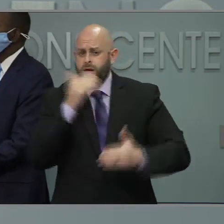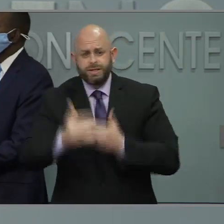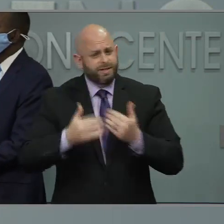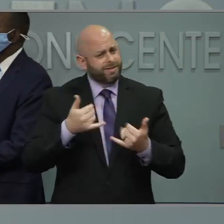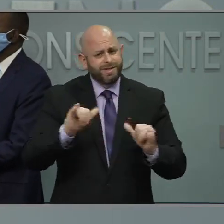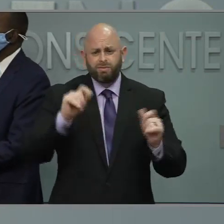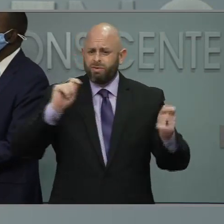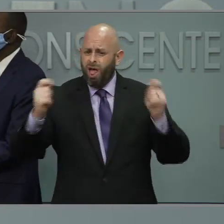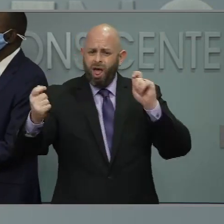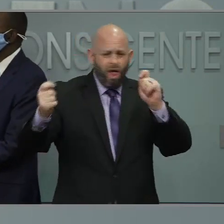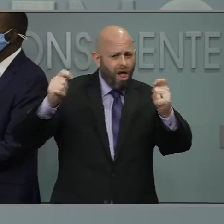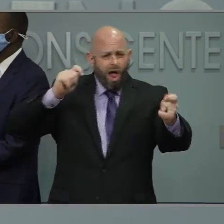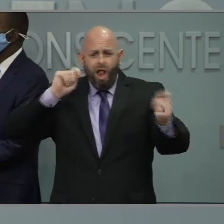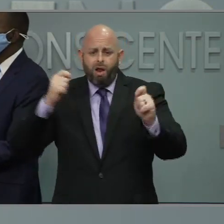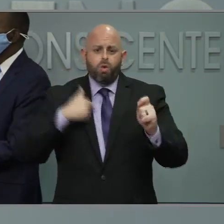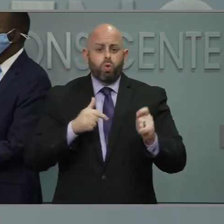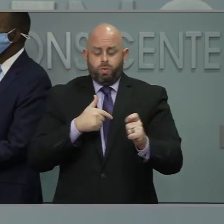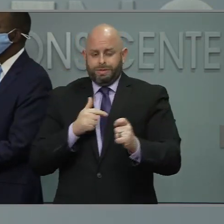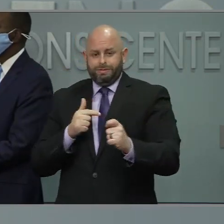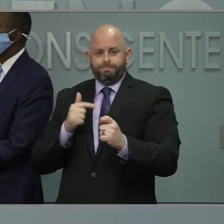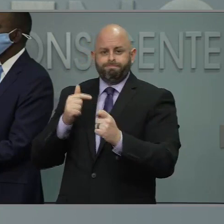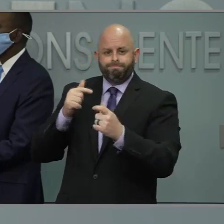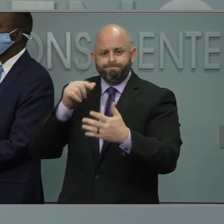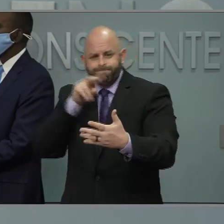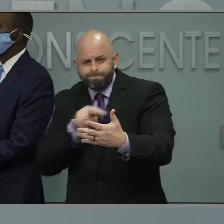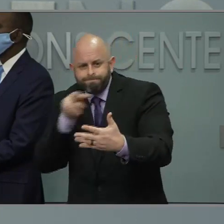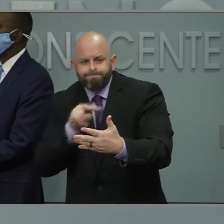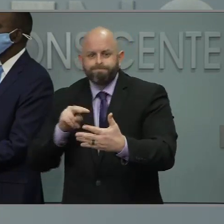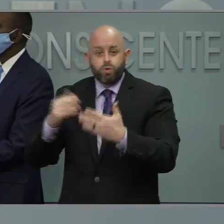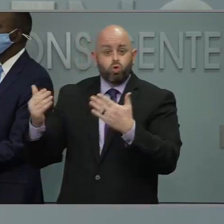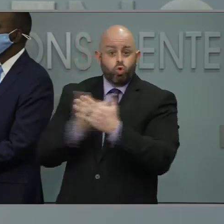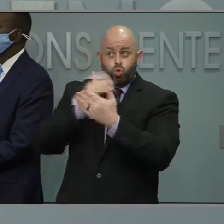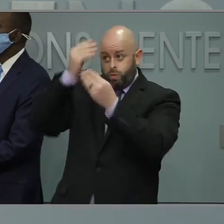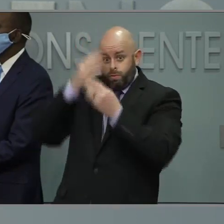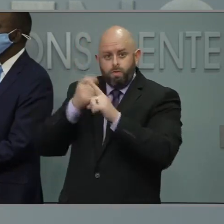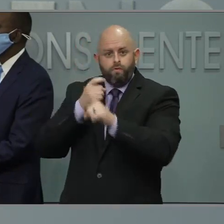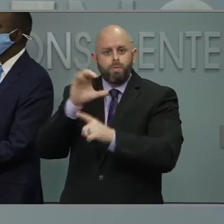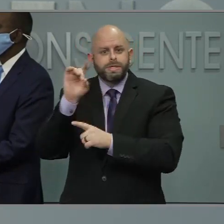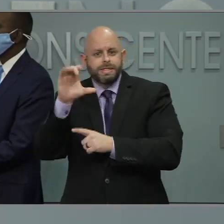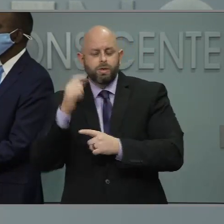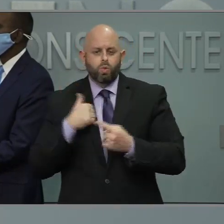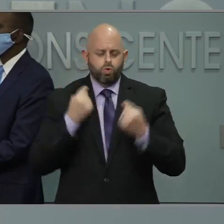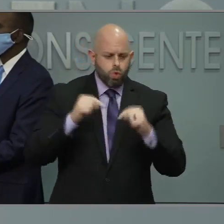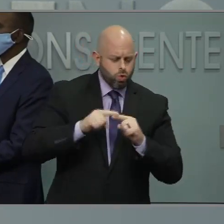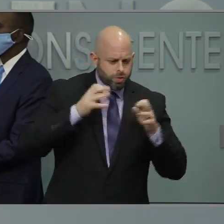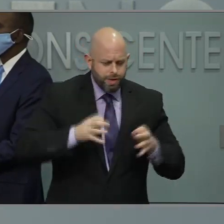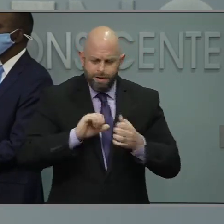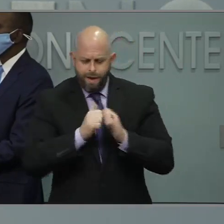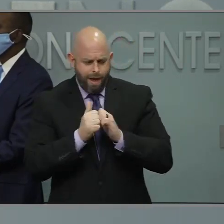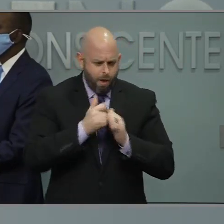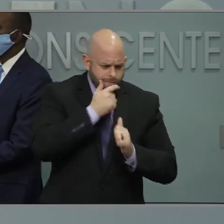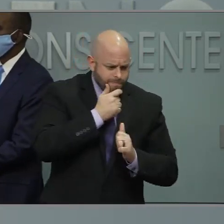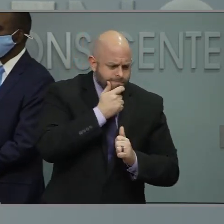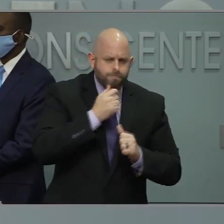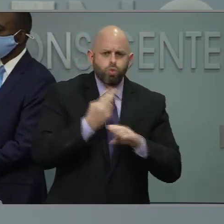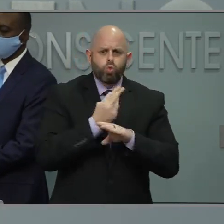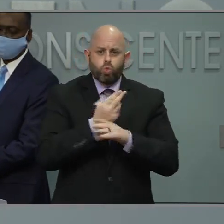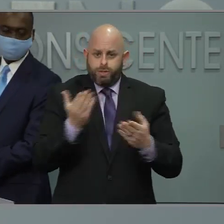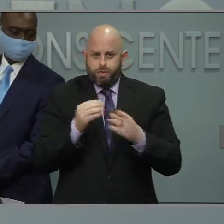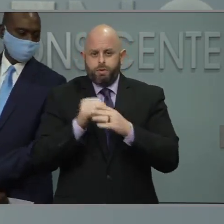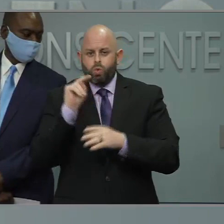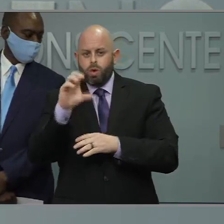new guidance from the CDC and figure out how that translates into what we need to do here in North Carolina. Thanks.